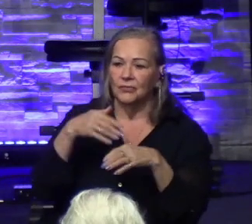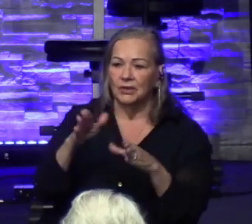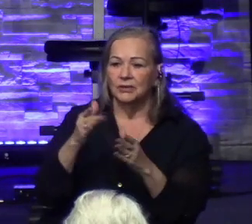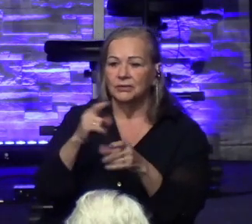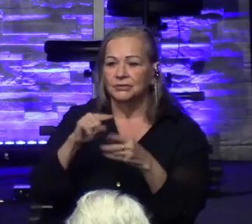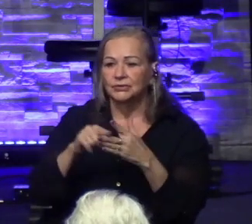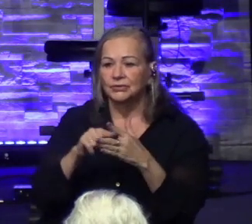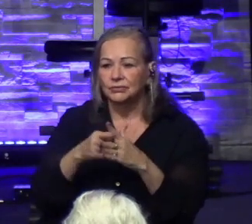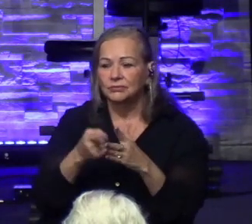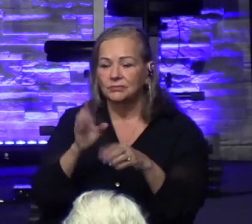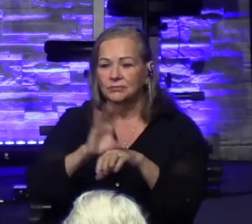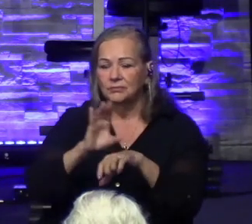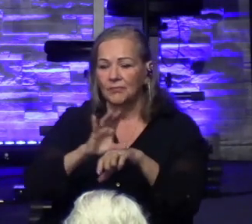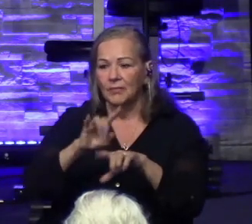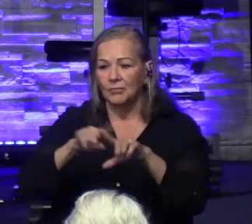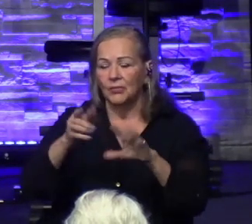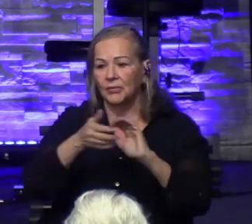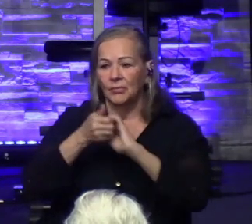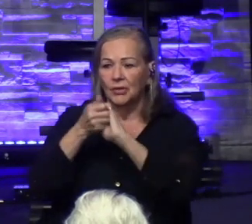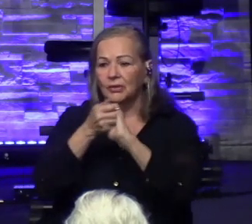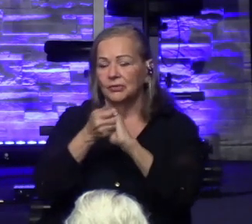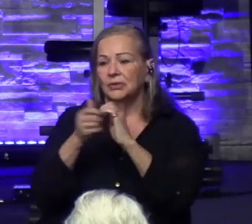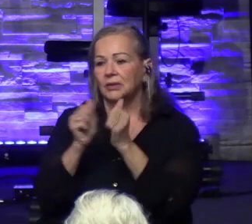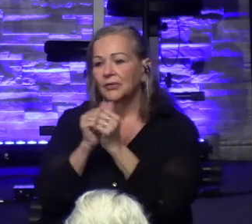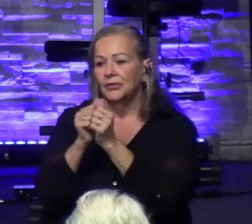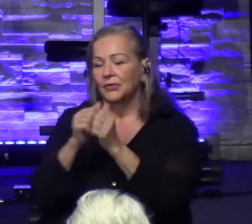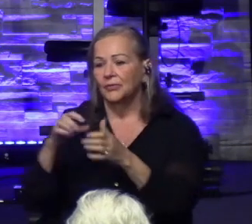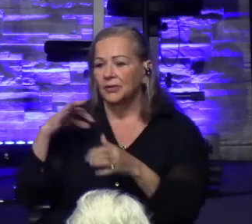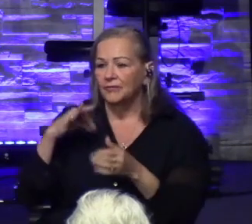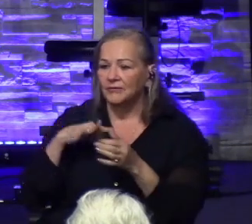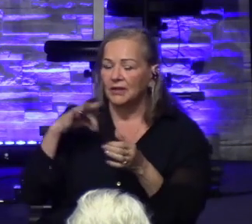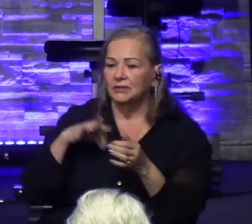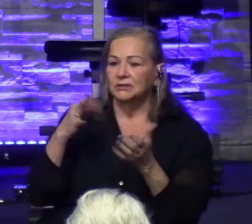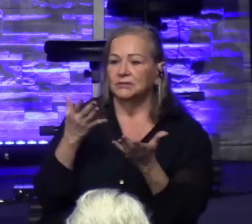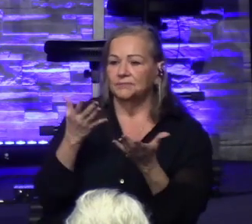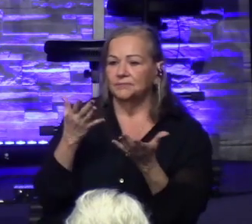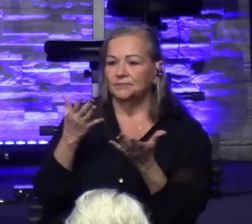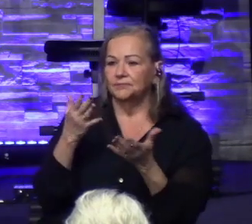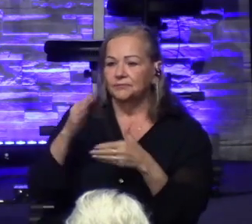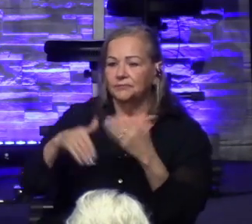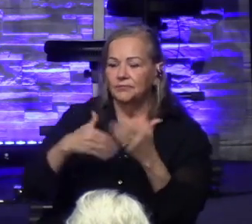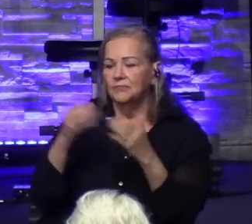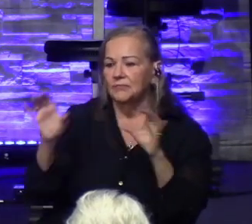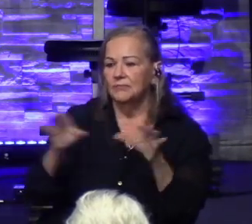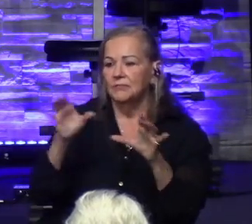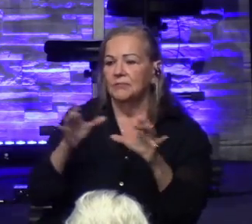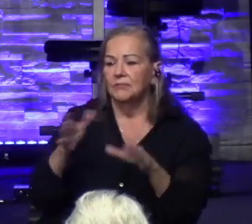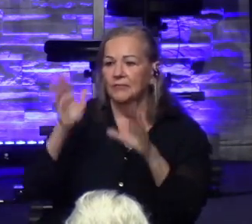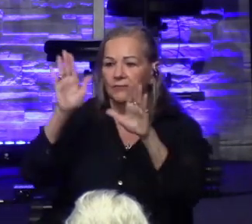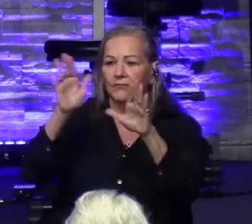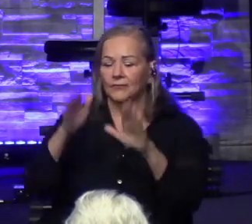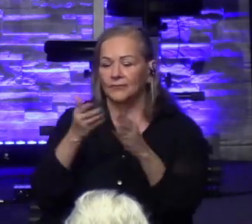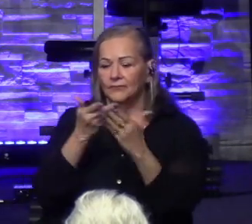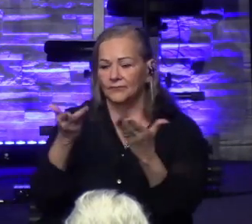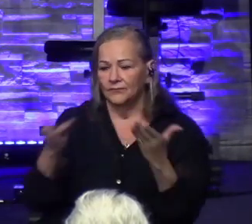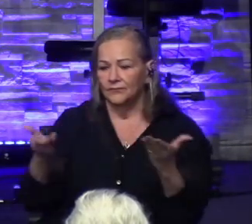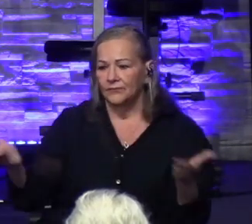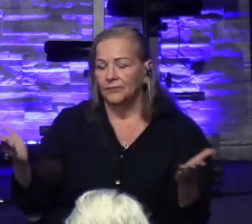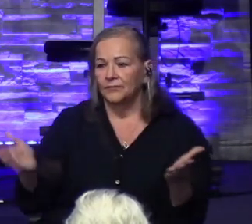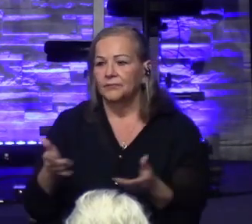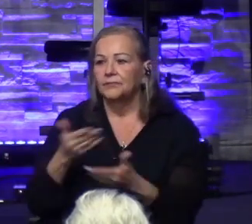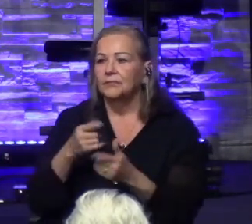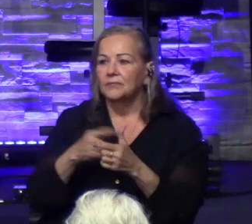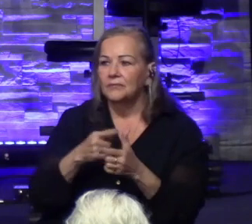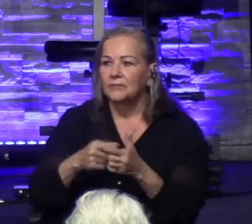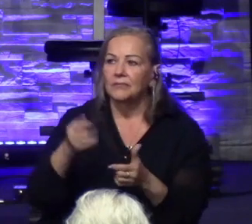But when we partner together and we invest and we all can do great things, then this church will become a